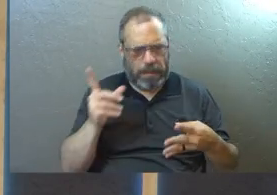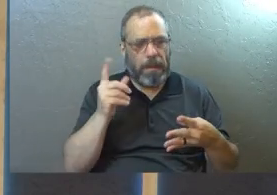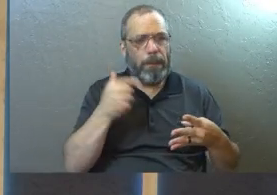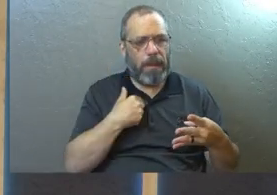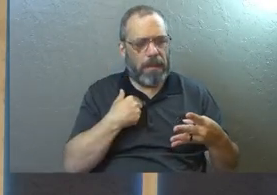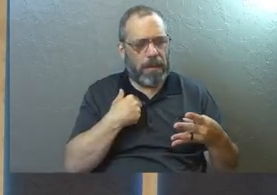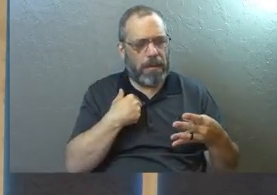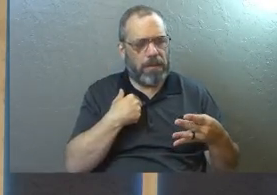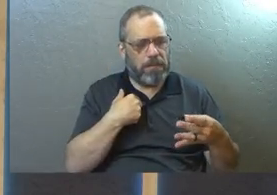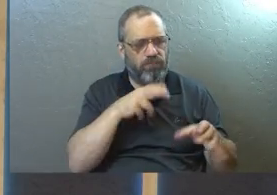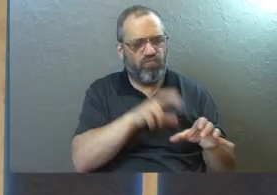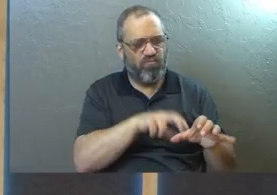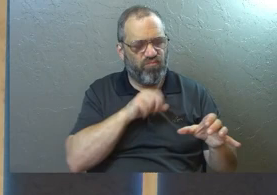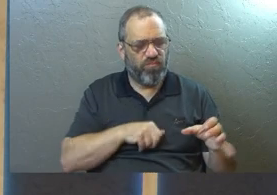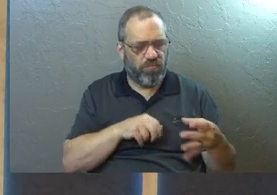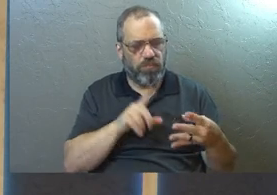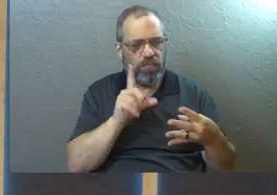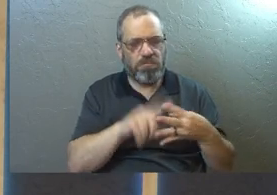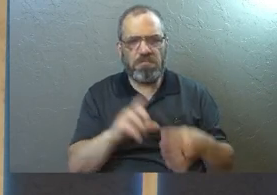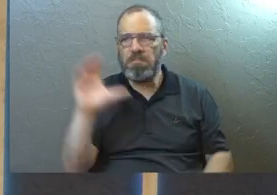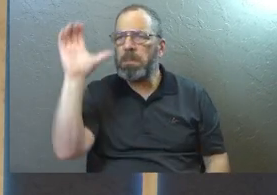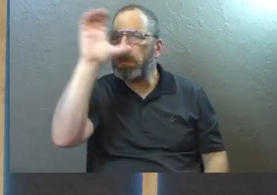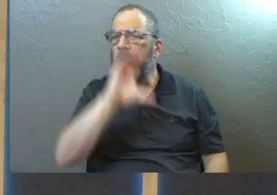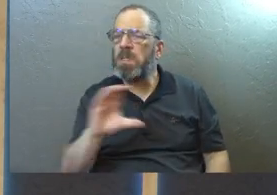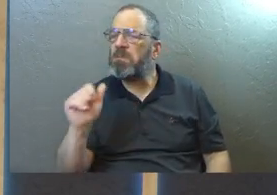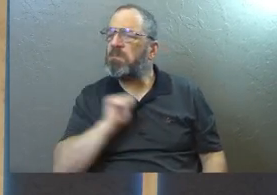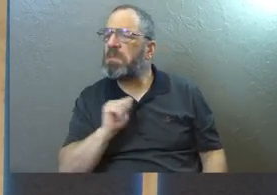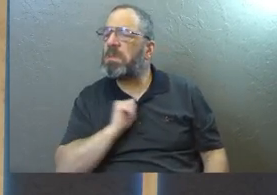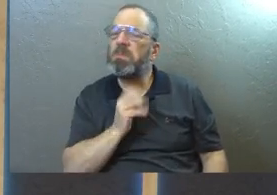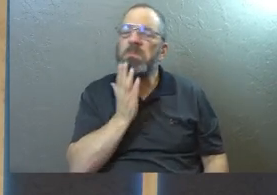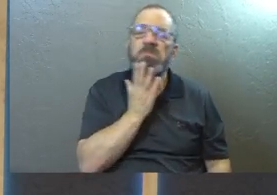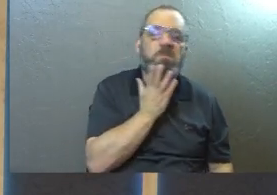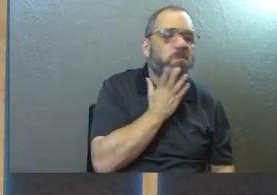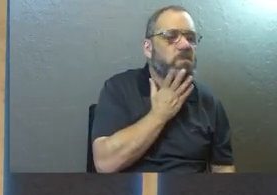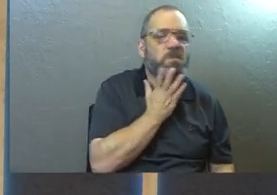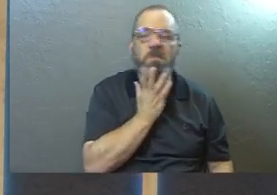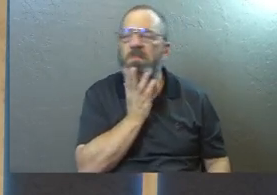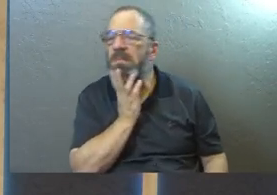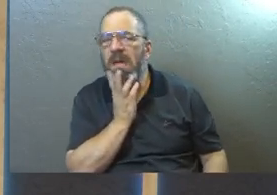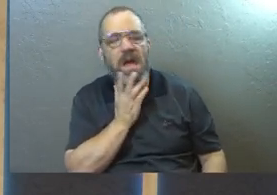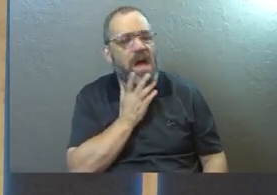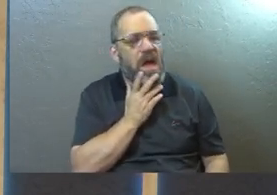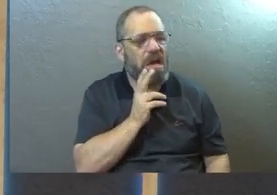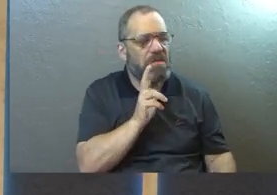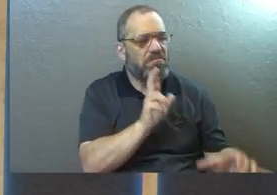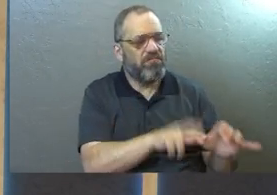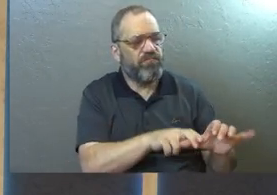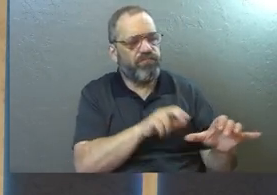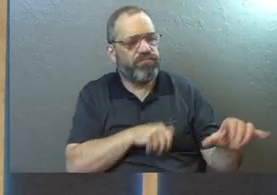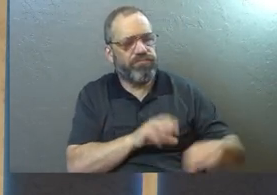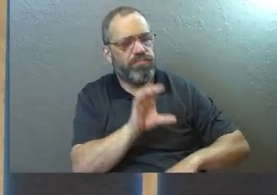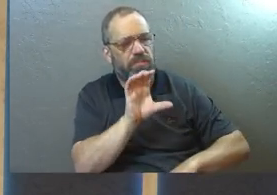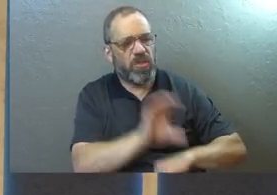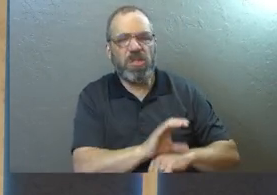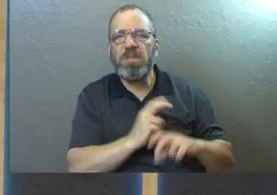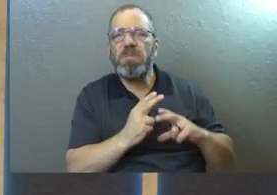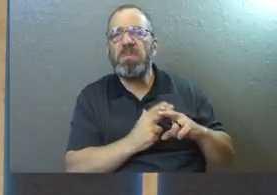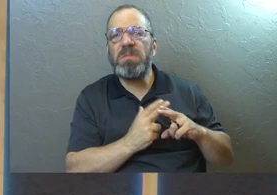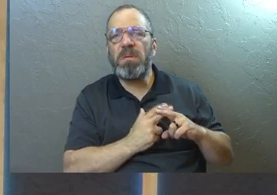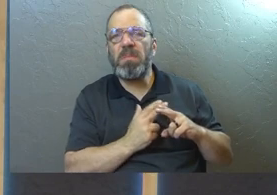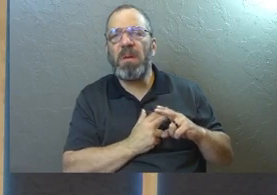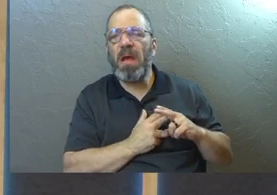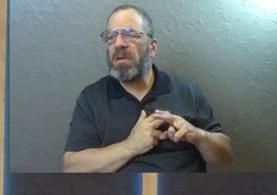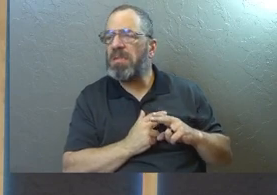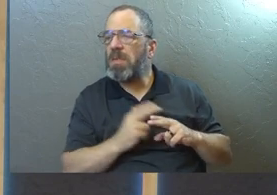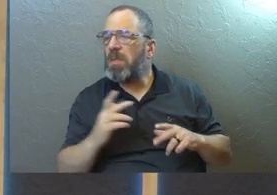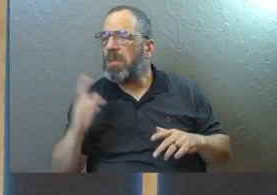I set about to find it for myself. And so maybe I walked away from the church for a season in order to